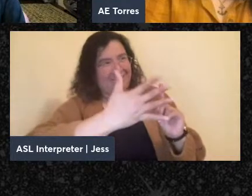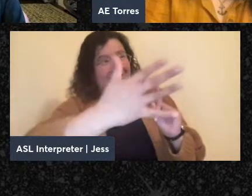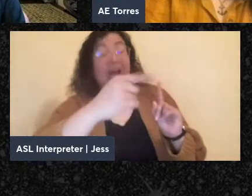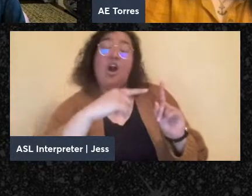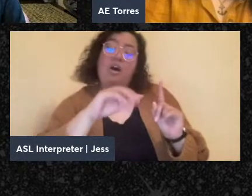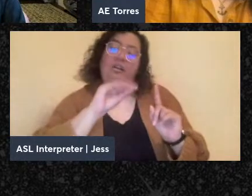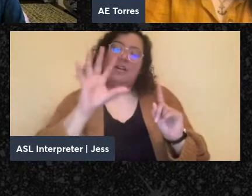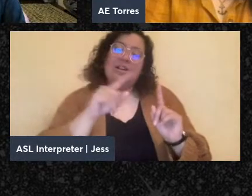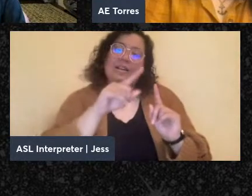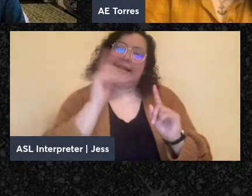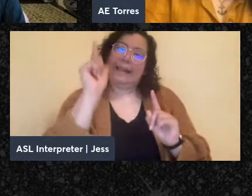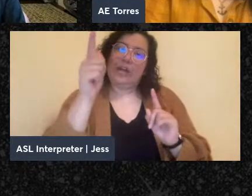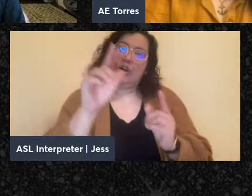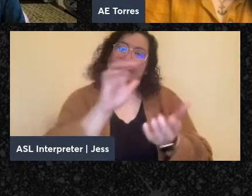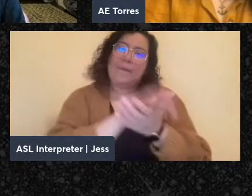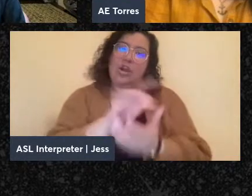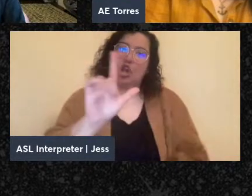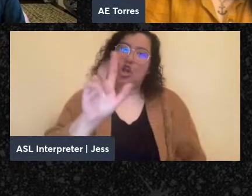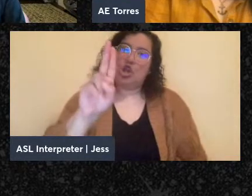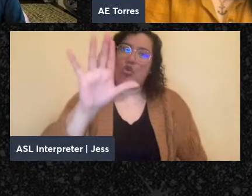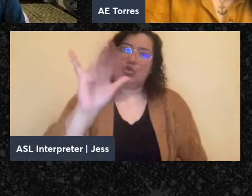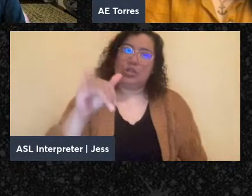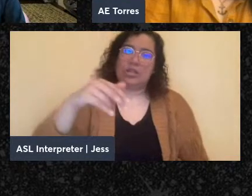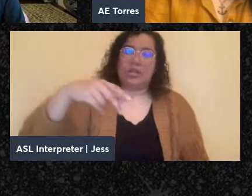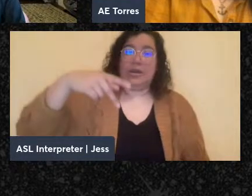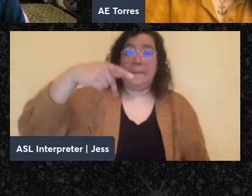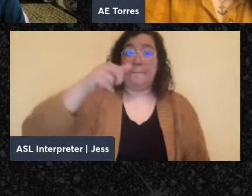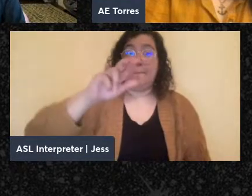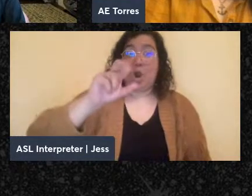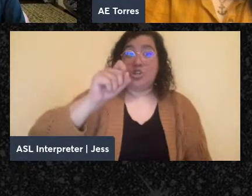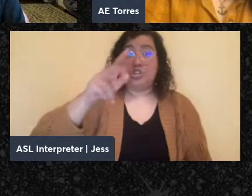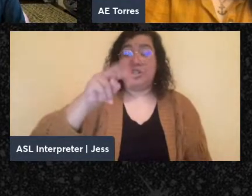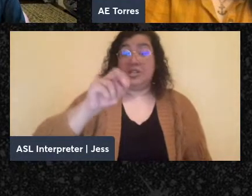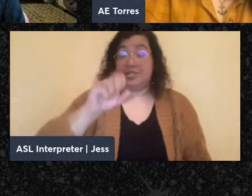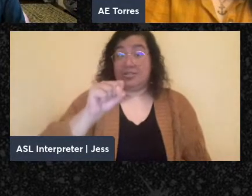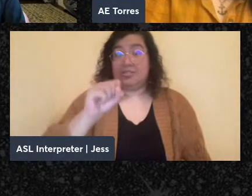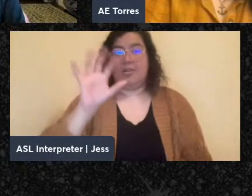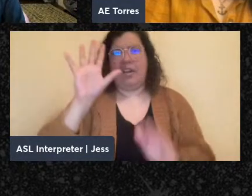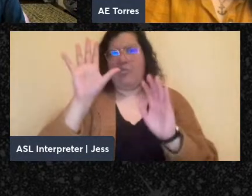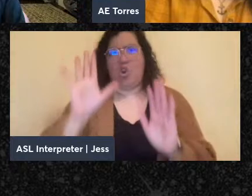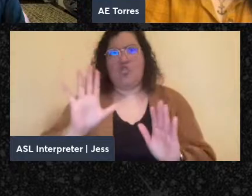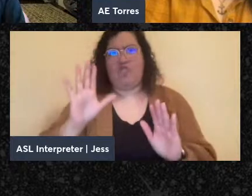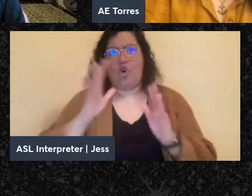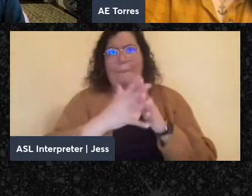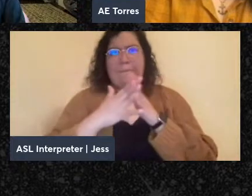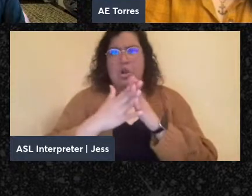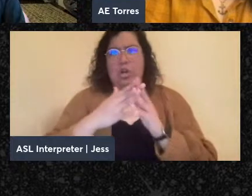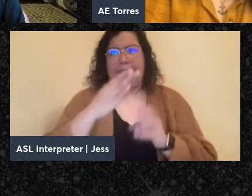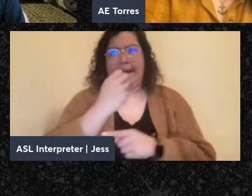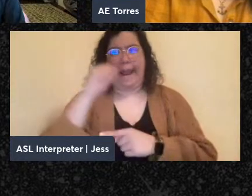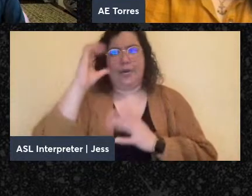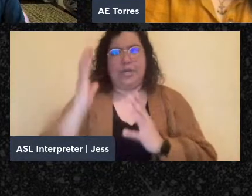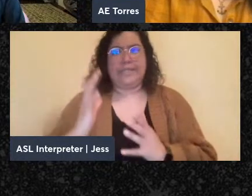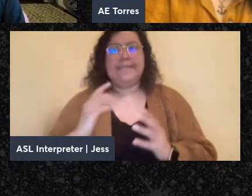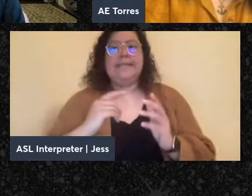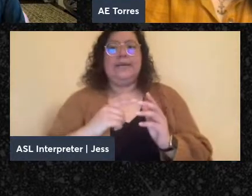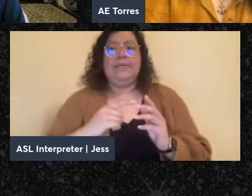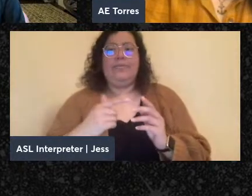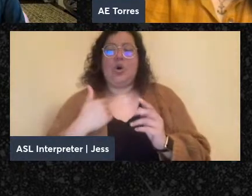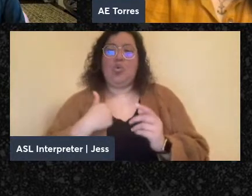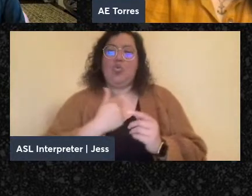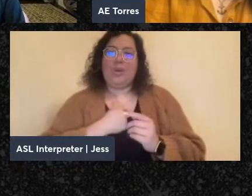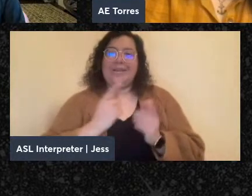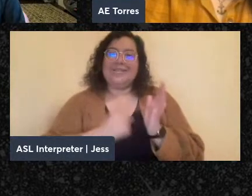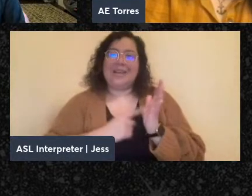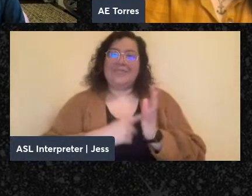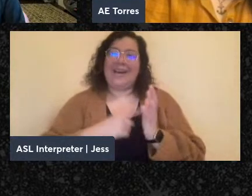a wonderful anarchist activist as well. And I think about him because we often, I think, part of the stuckness of our